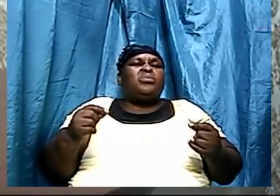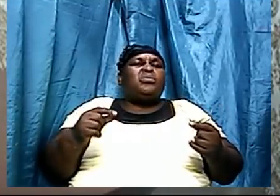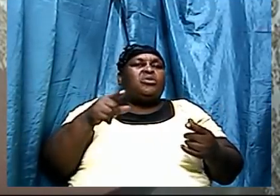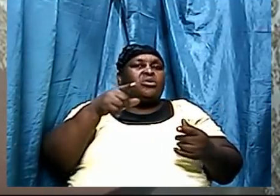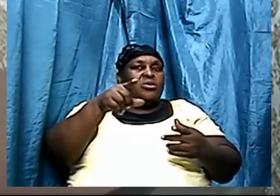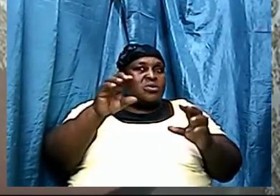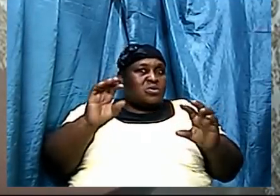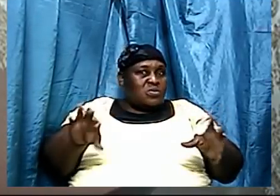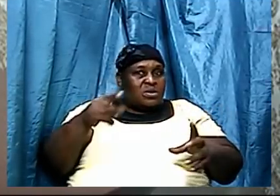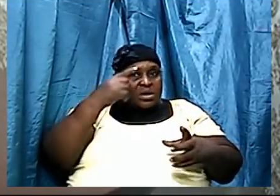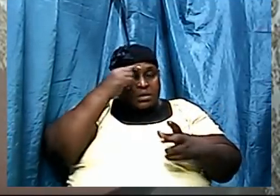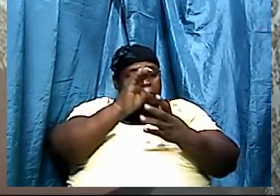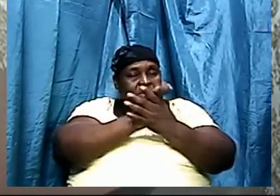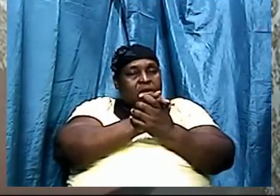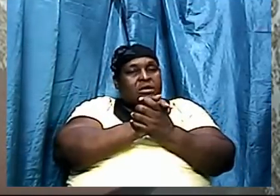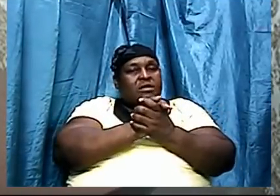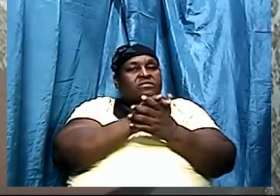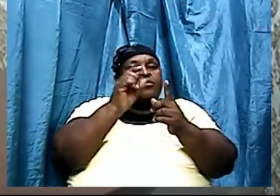word of God